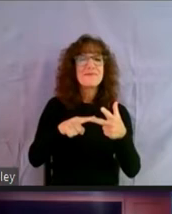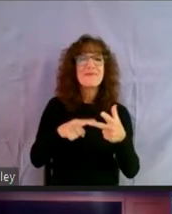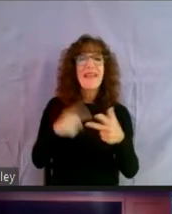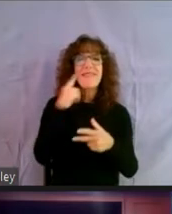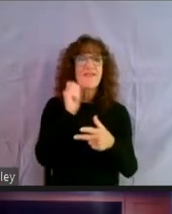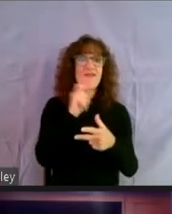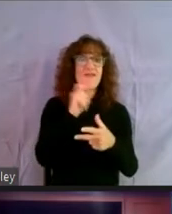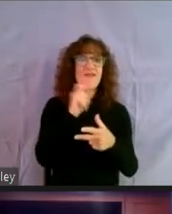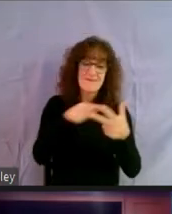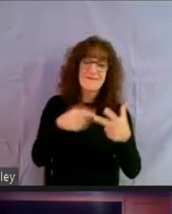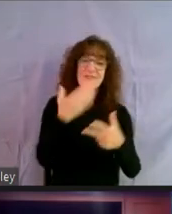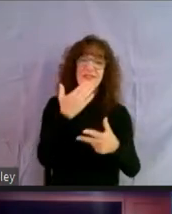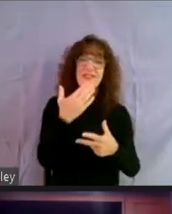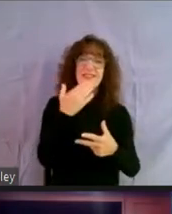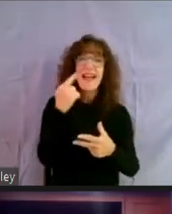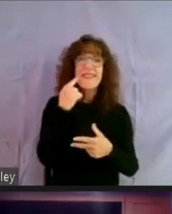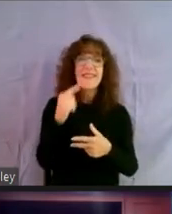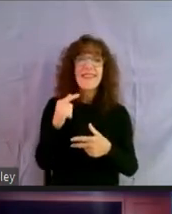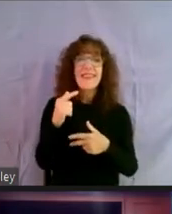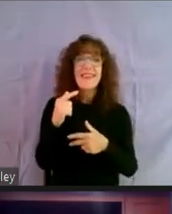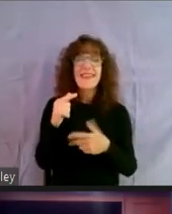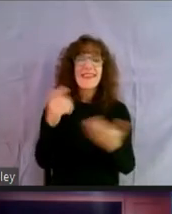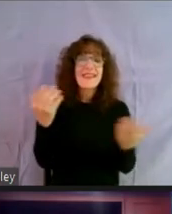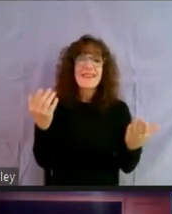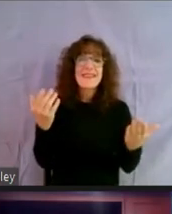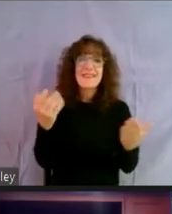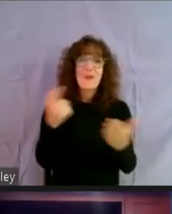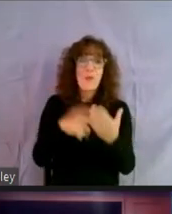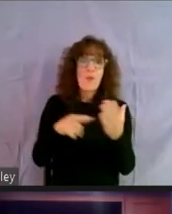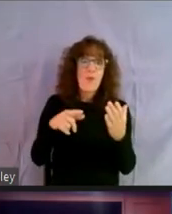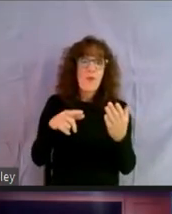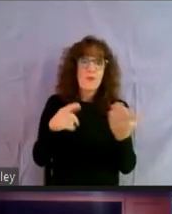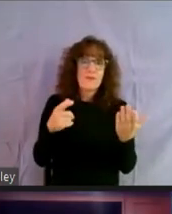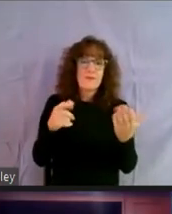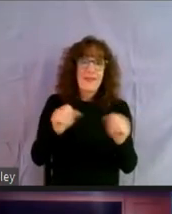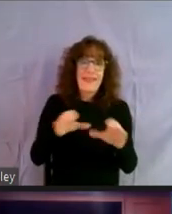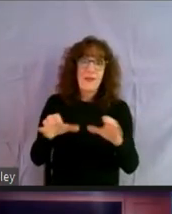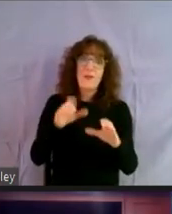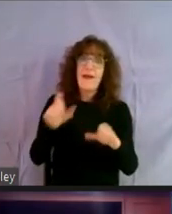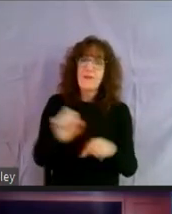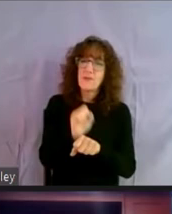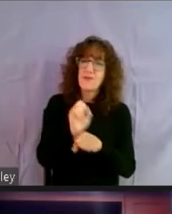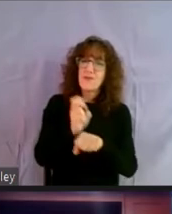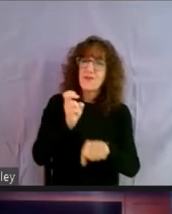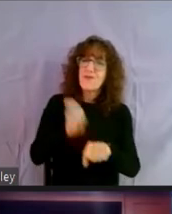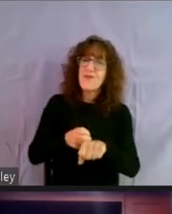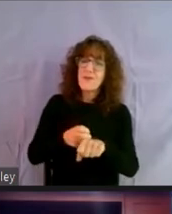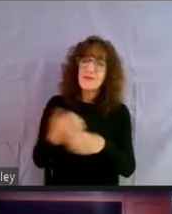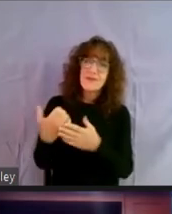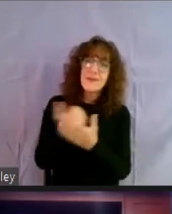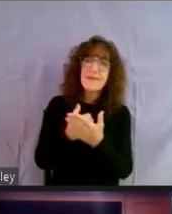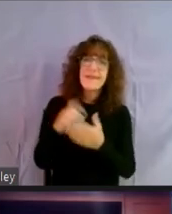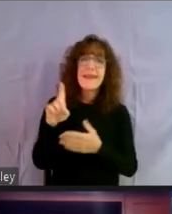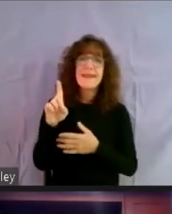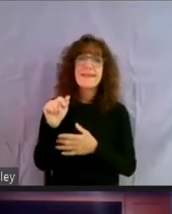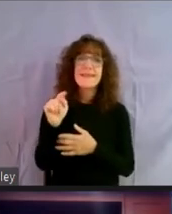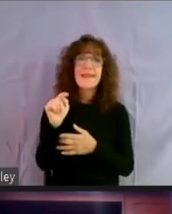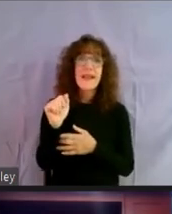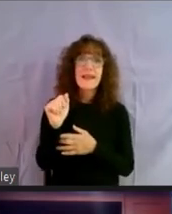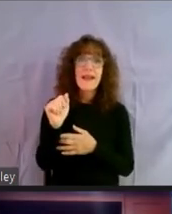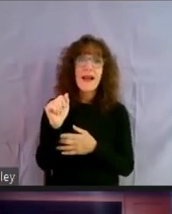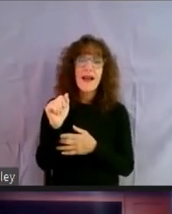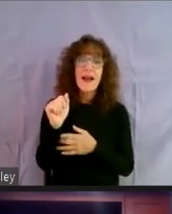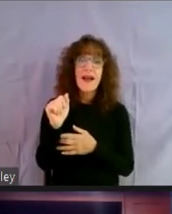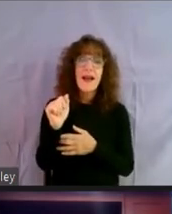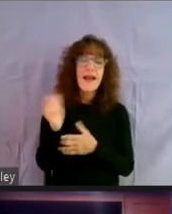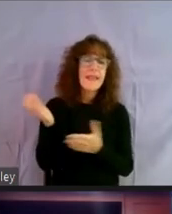they're all good. And I think, I think the county can deliver on, on those, but we got work to do to be able to get that data. Um, and, uh, I love the